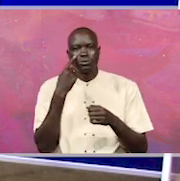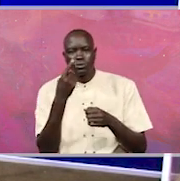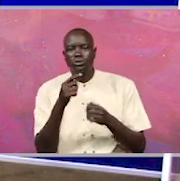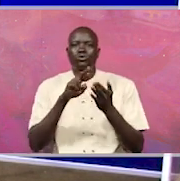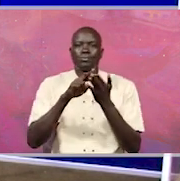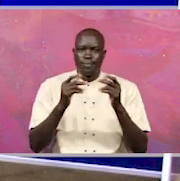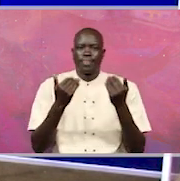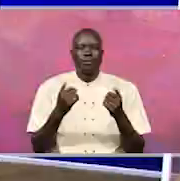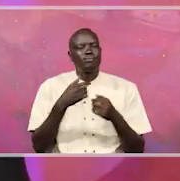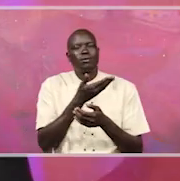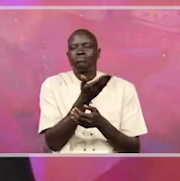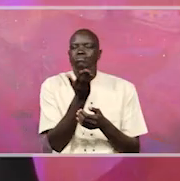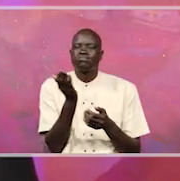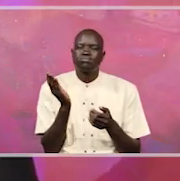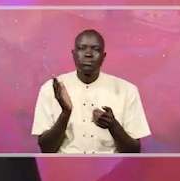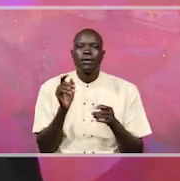documents.